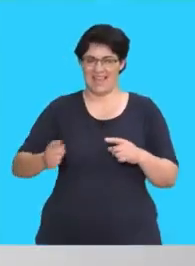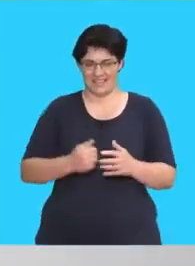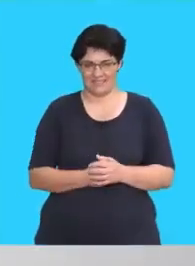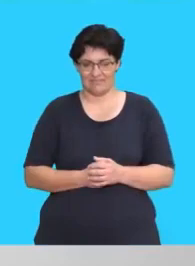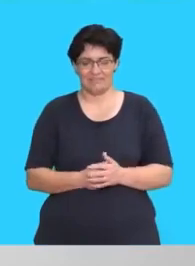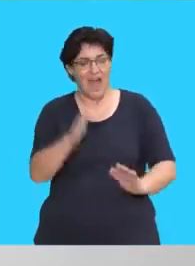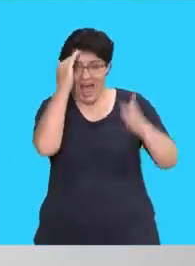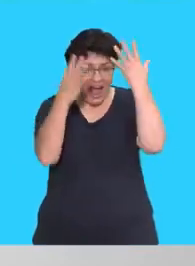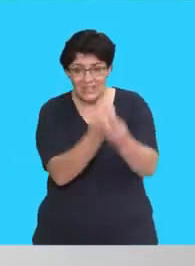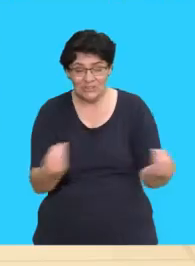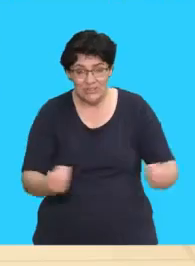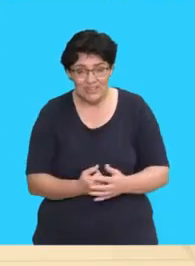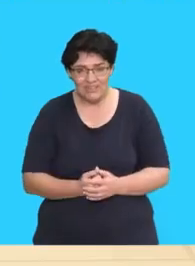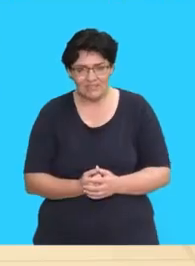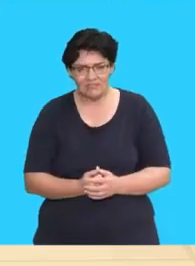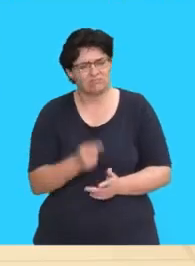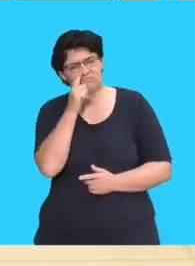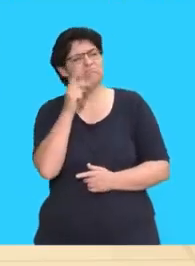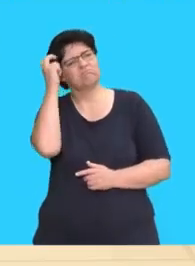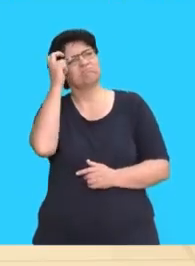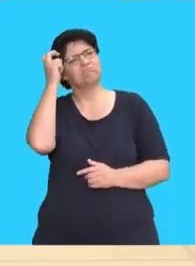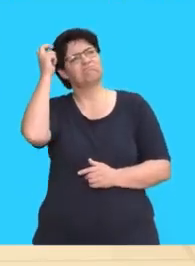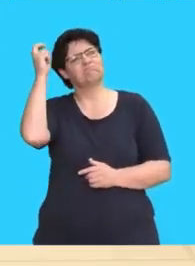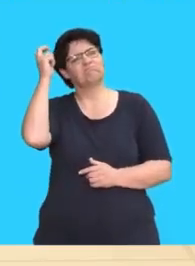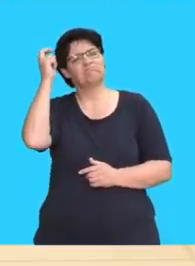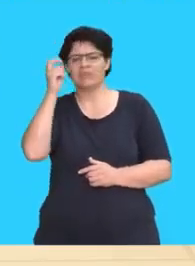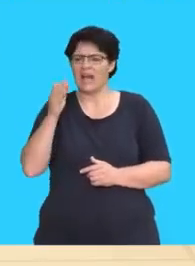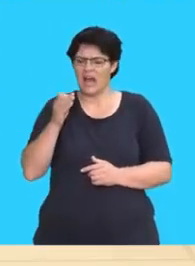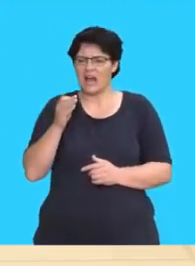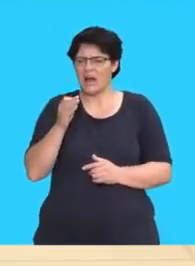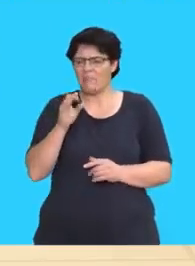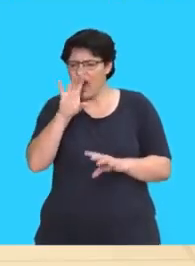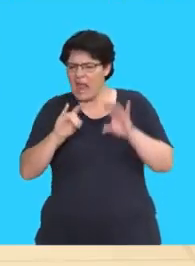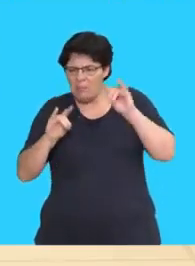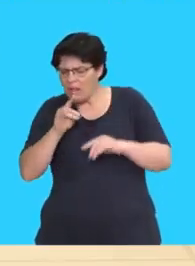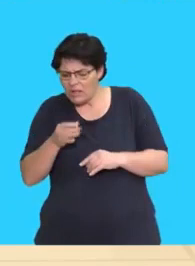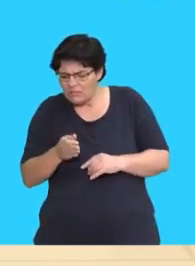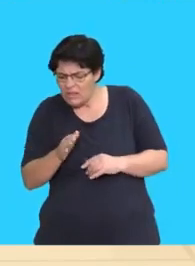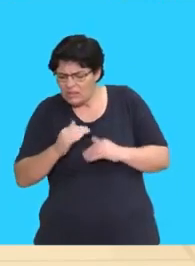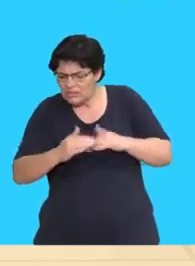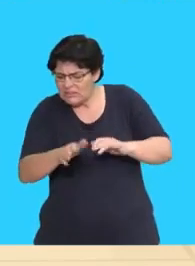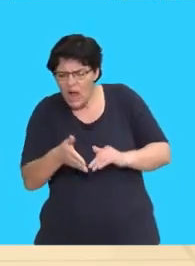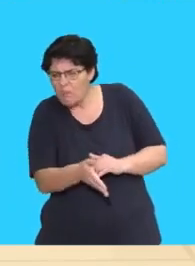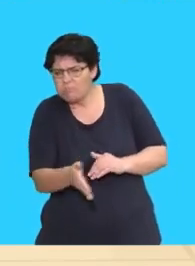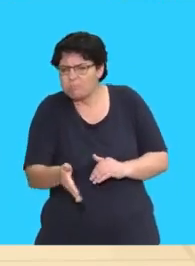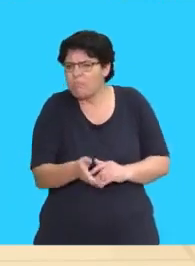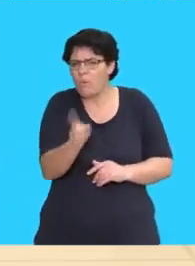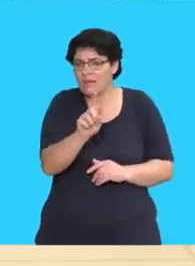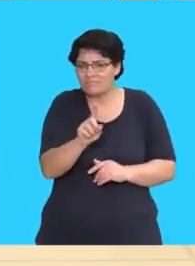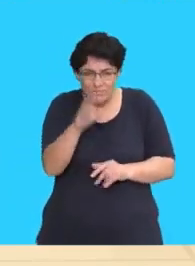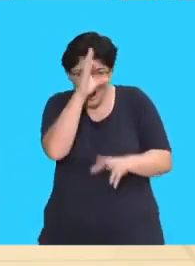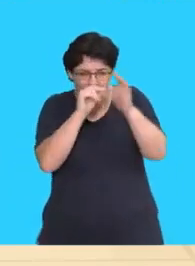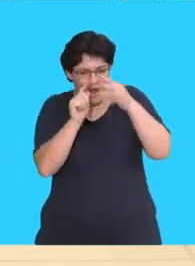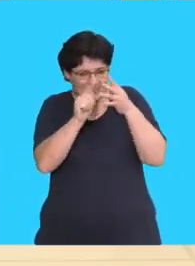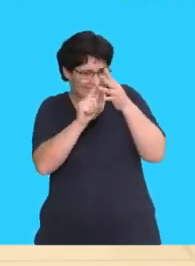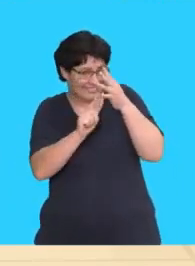Wordplay Hello children! Have you ever wondered what creatures live under the sea? Let us learn about